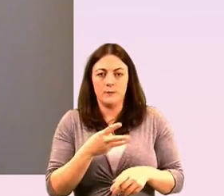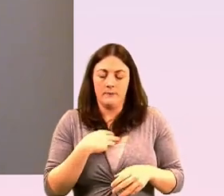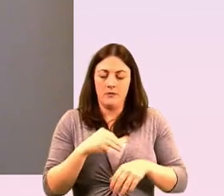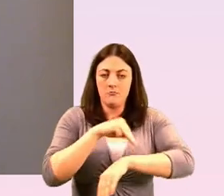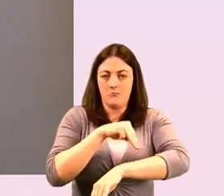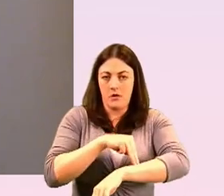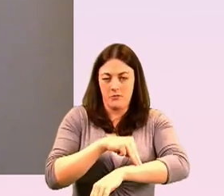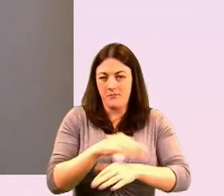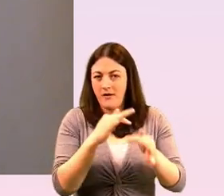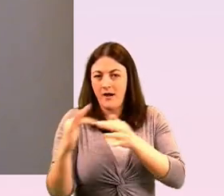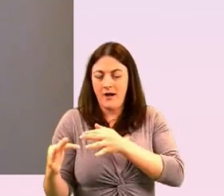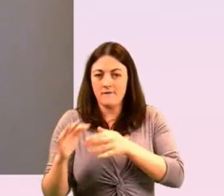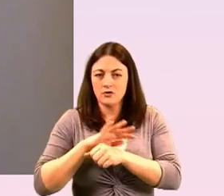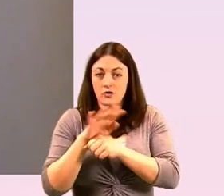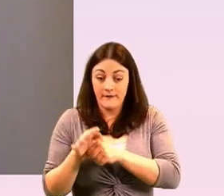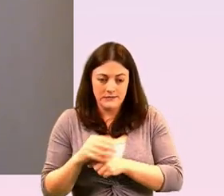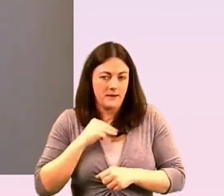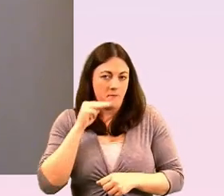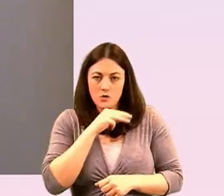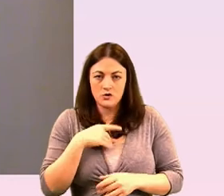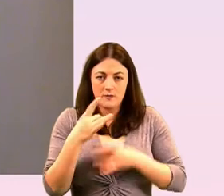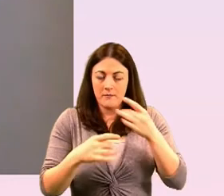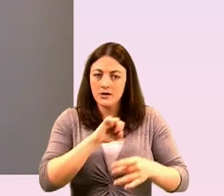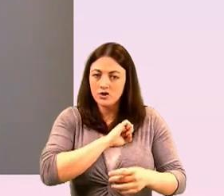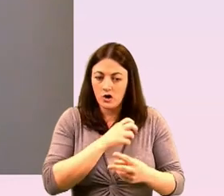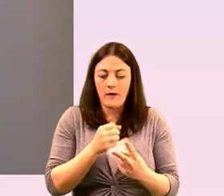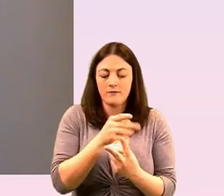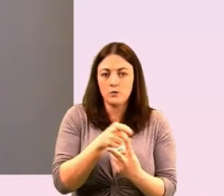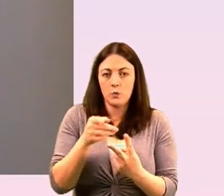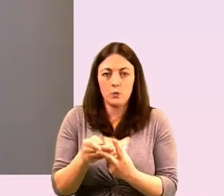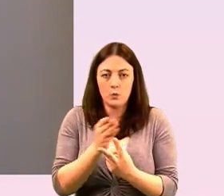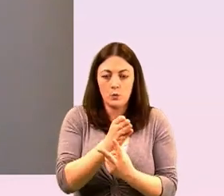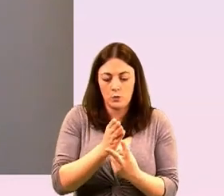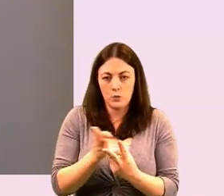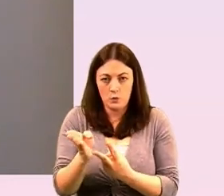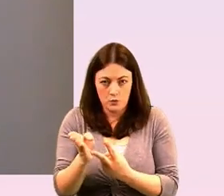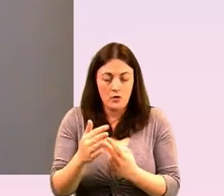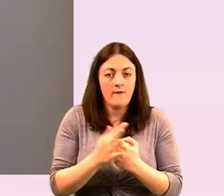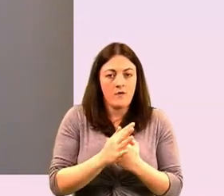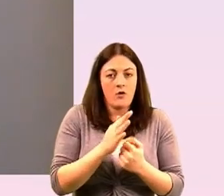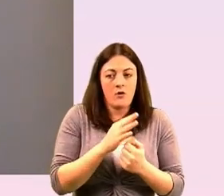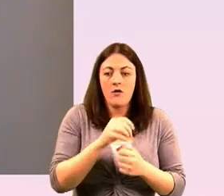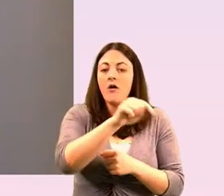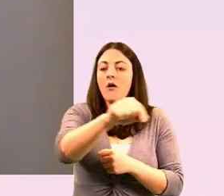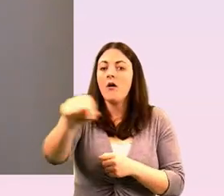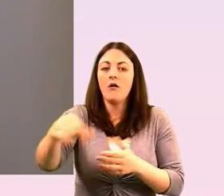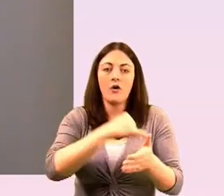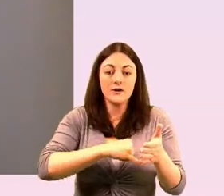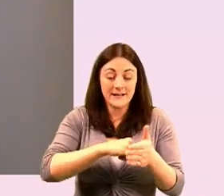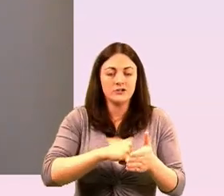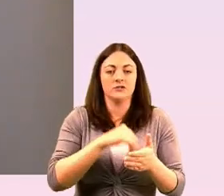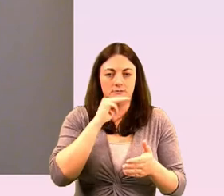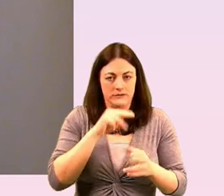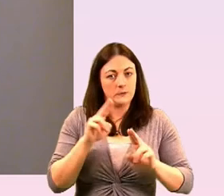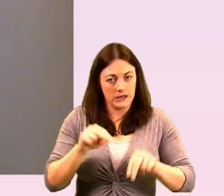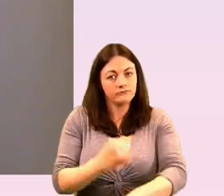context is going to be really important to keep all of our organizations um going and to allow us to continue doing the